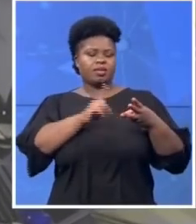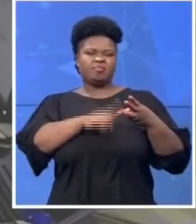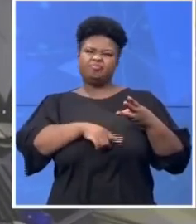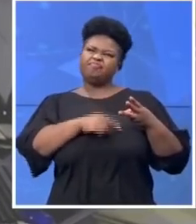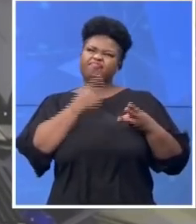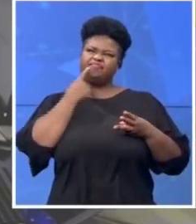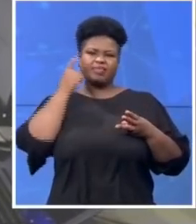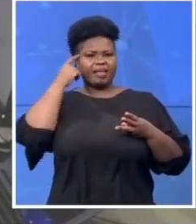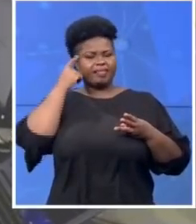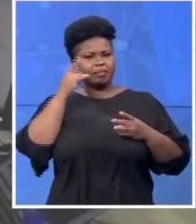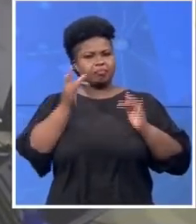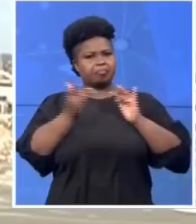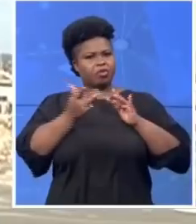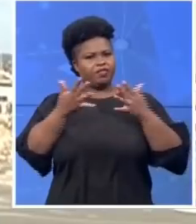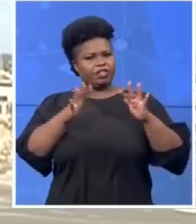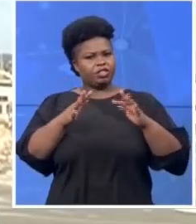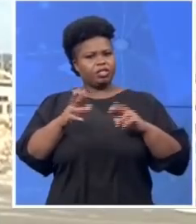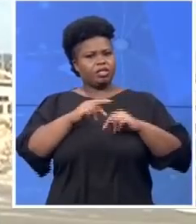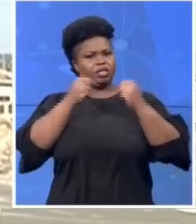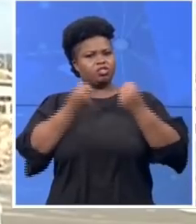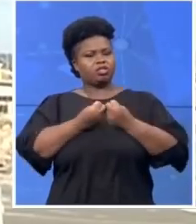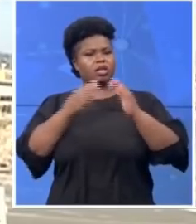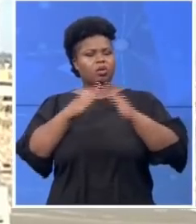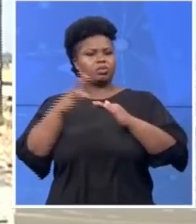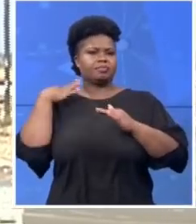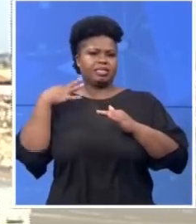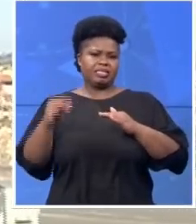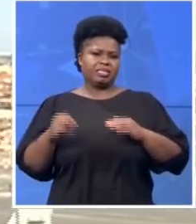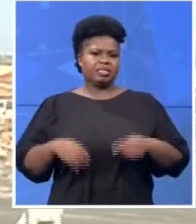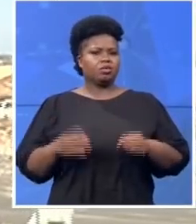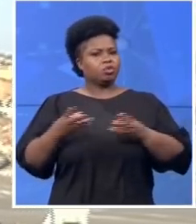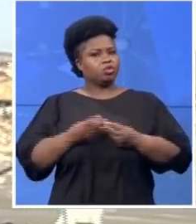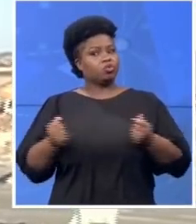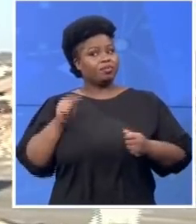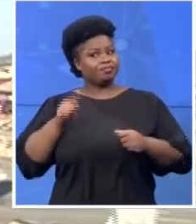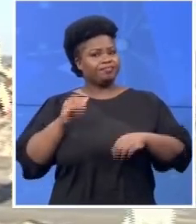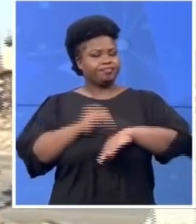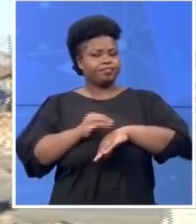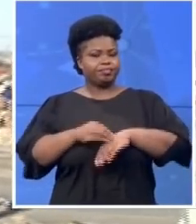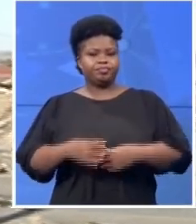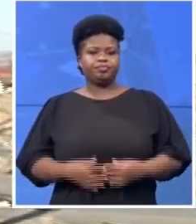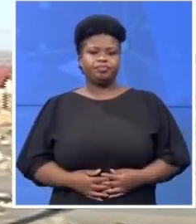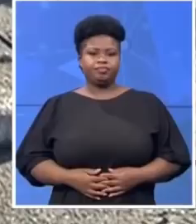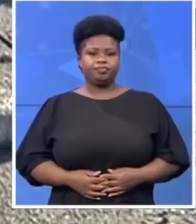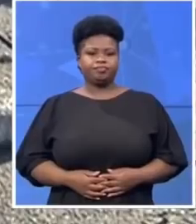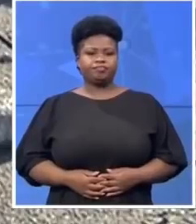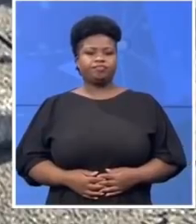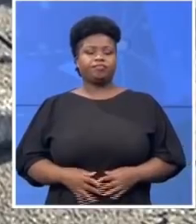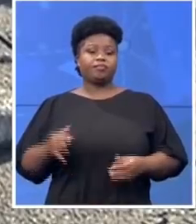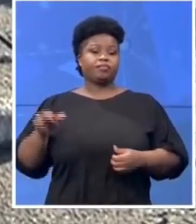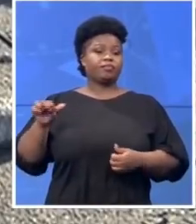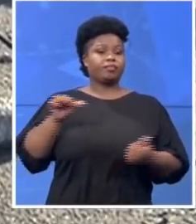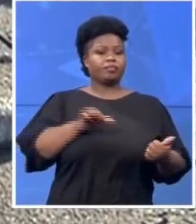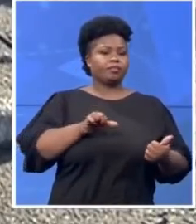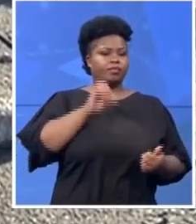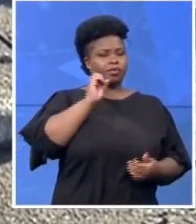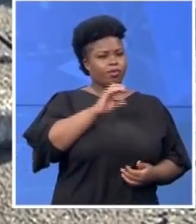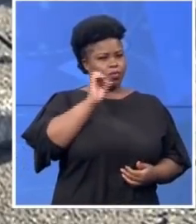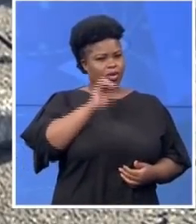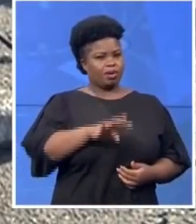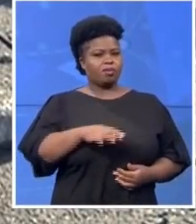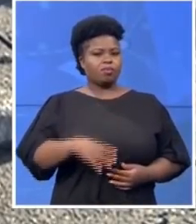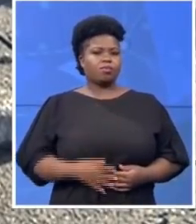minister to resolve this problem. En route to Soweto, remnants of the previous day's frustrations